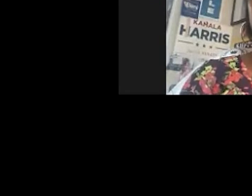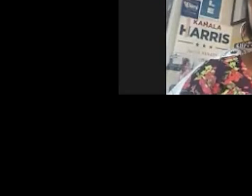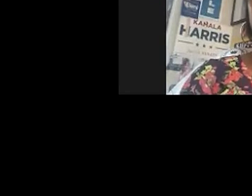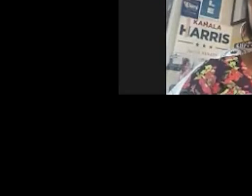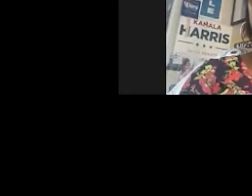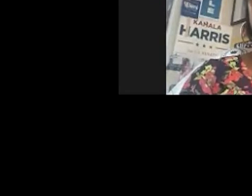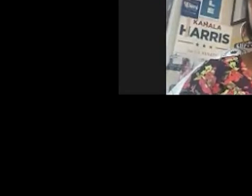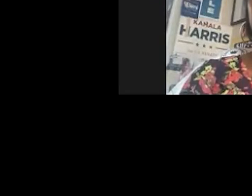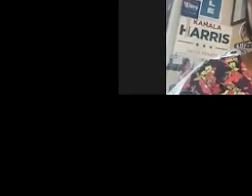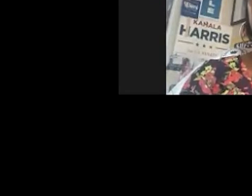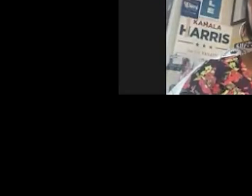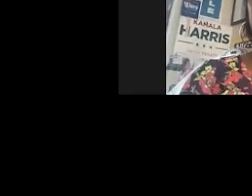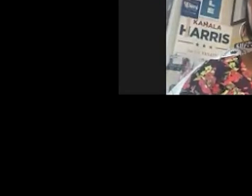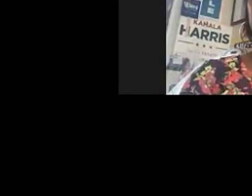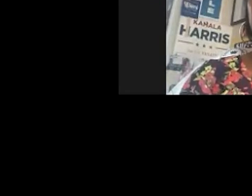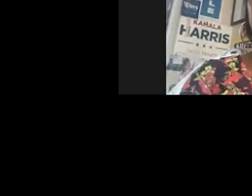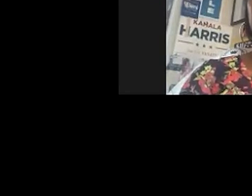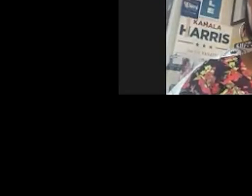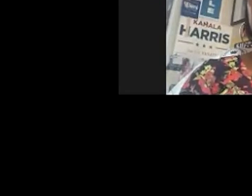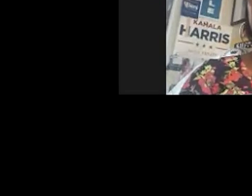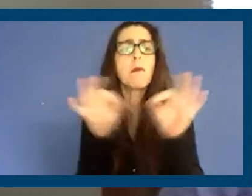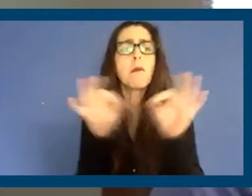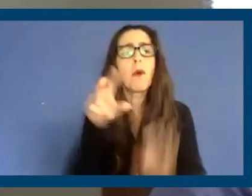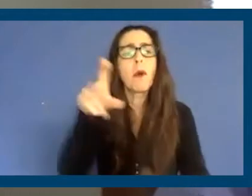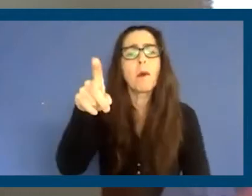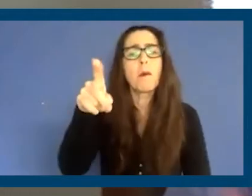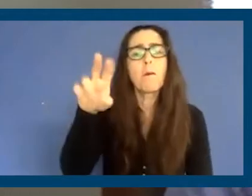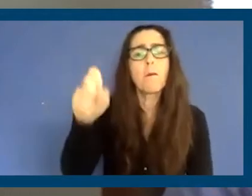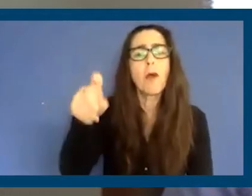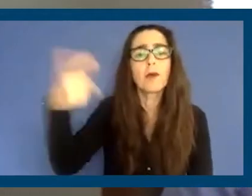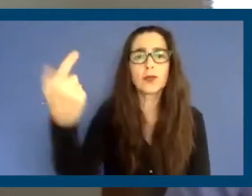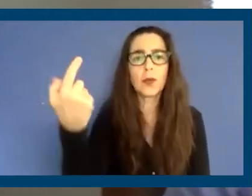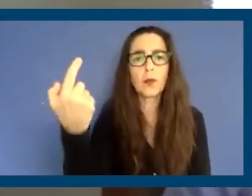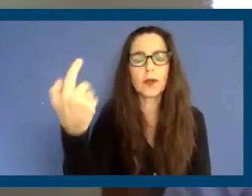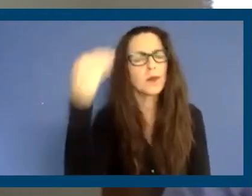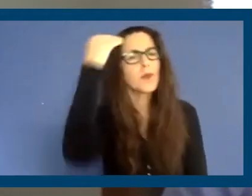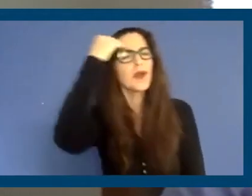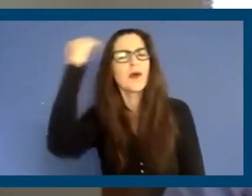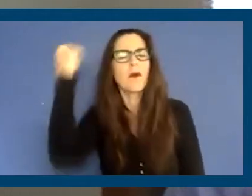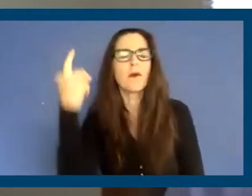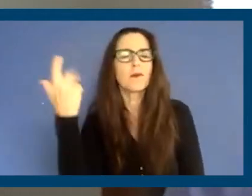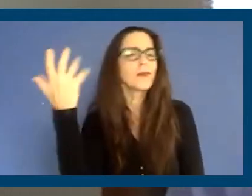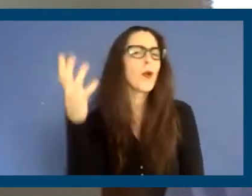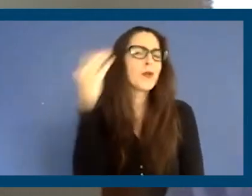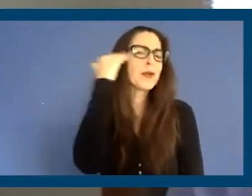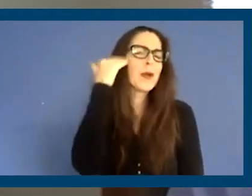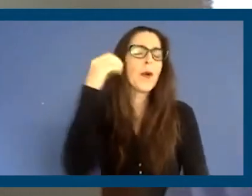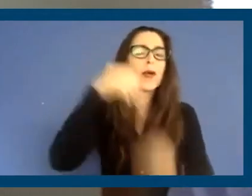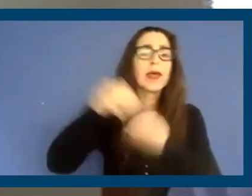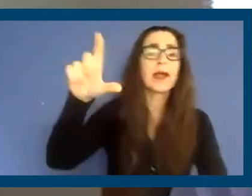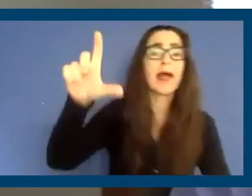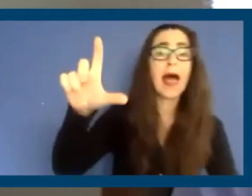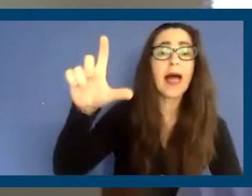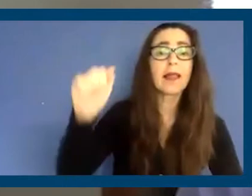measure of Proposition 21. Because we know already in Los Angeles County